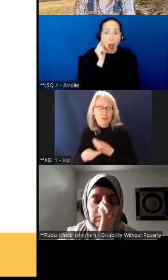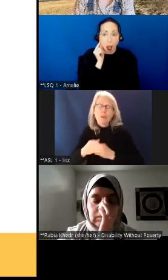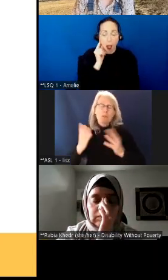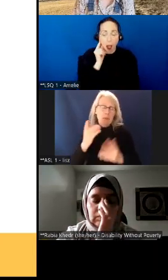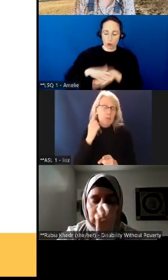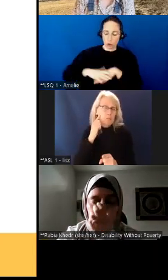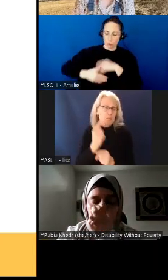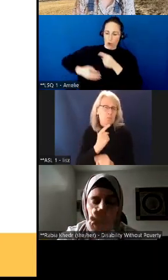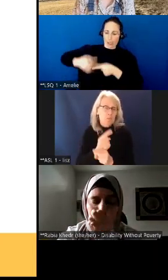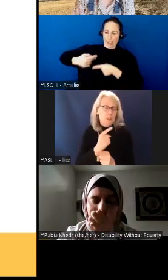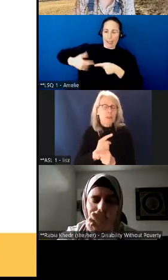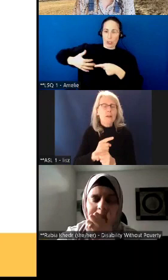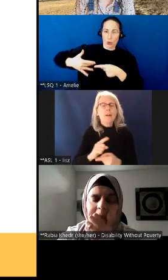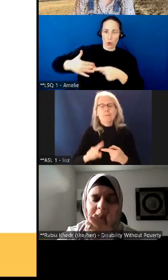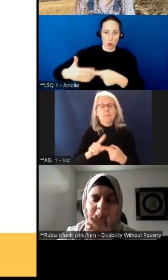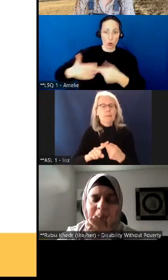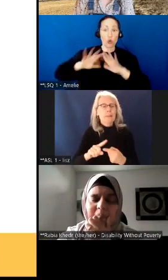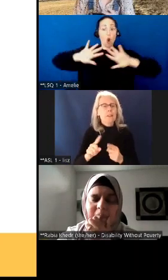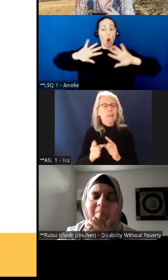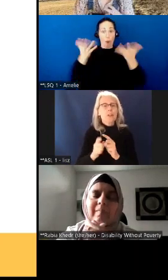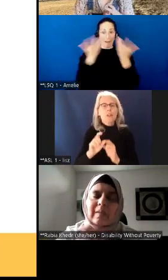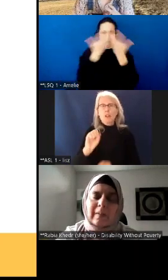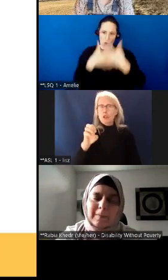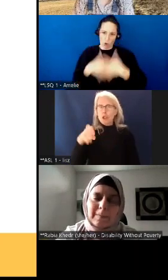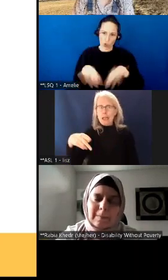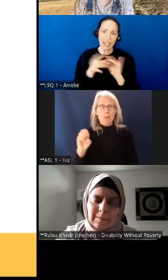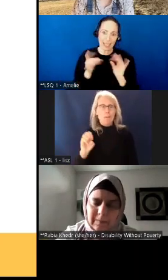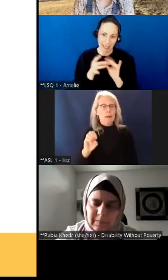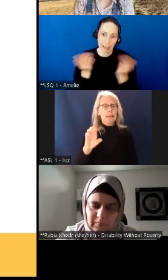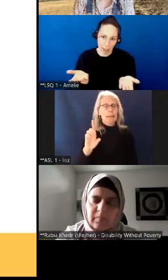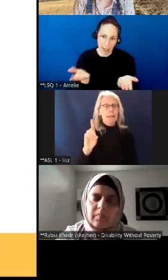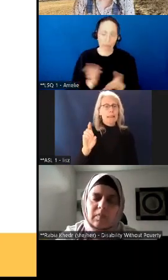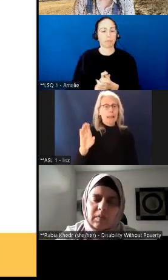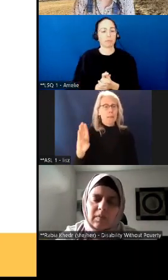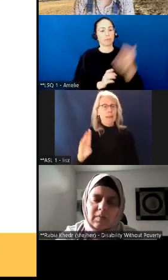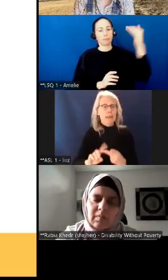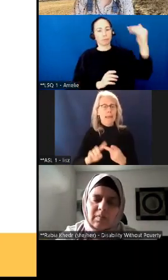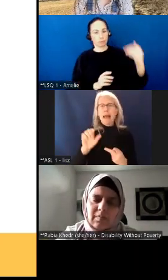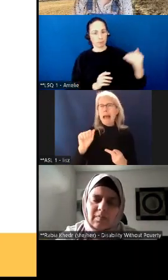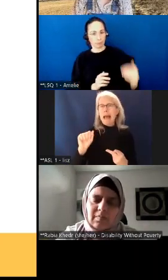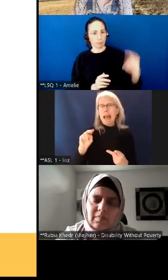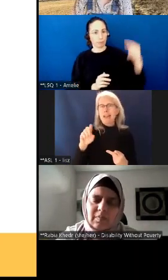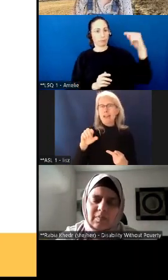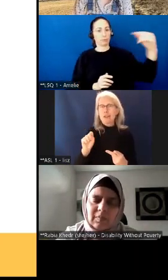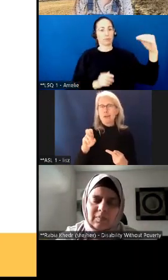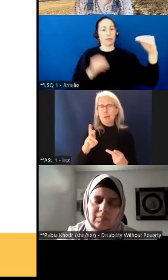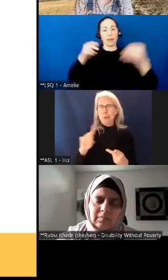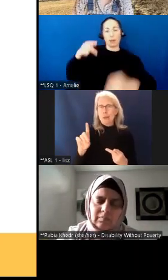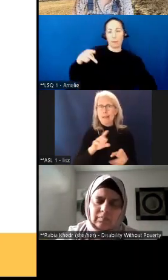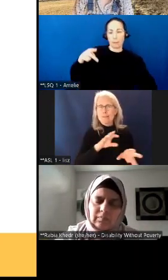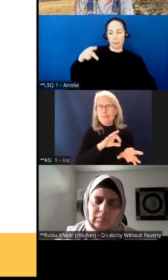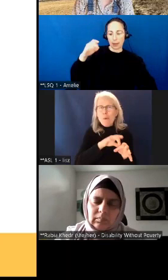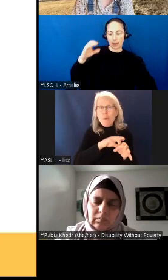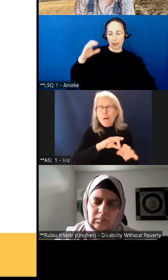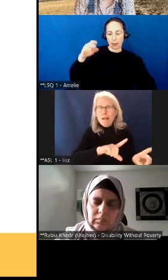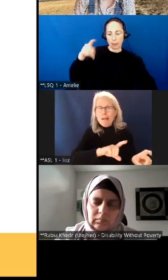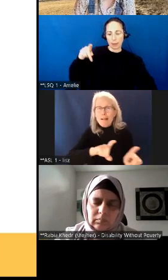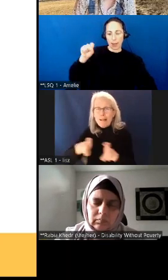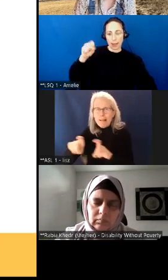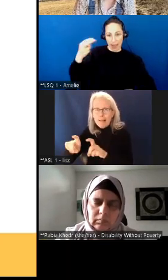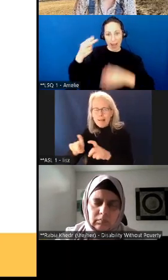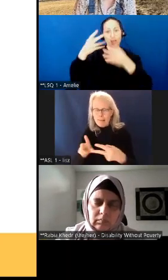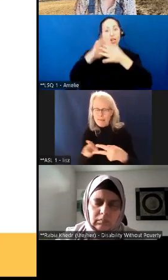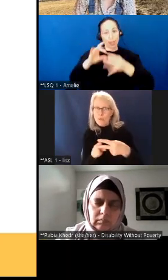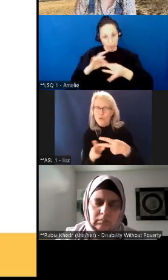have Shape the CDB to talk about, and we have our Angus Reid poll results, and how we can kind of blend those together